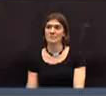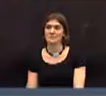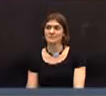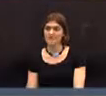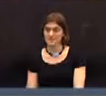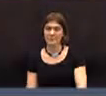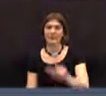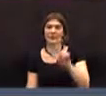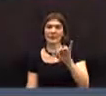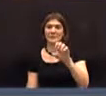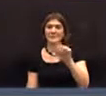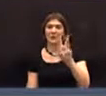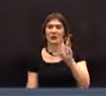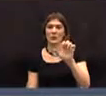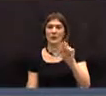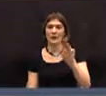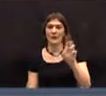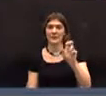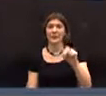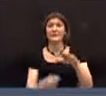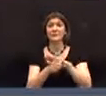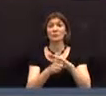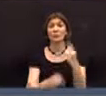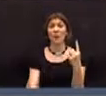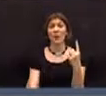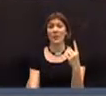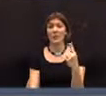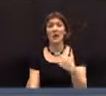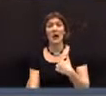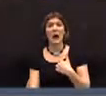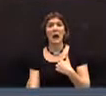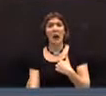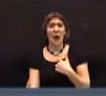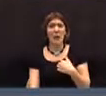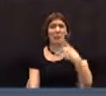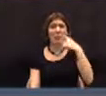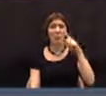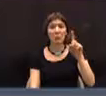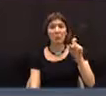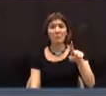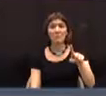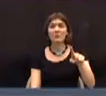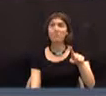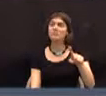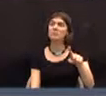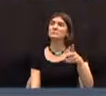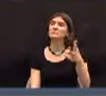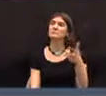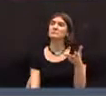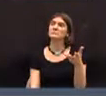Melissa Weinman, District 1. I just wanted to ask a question regarding